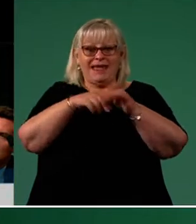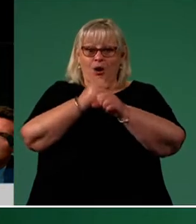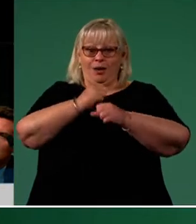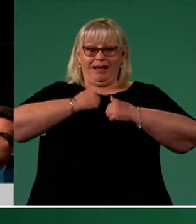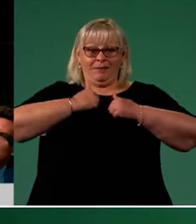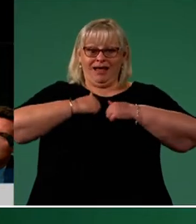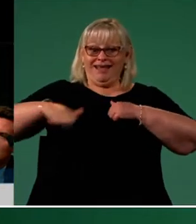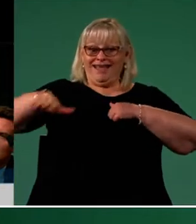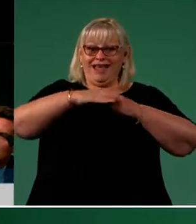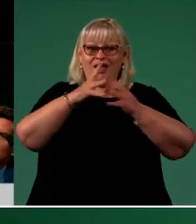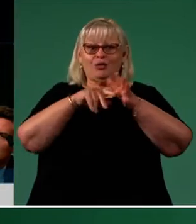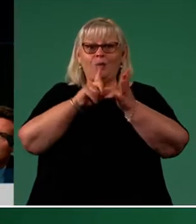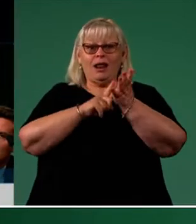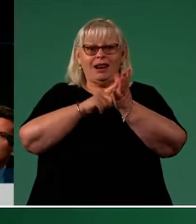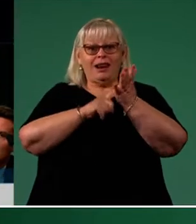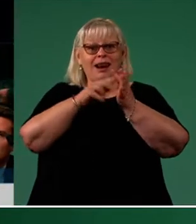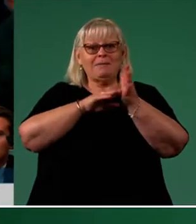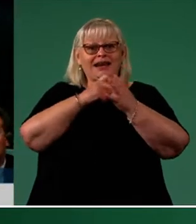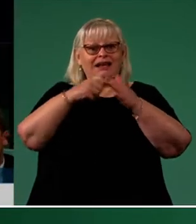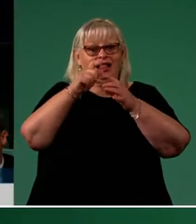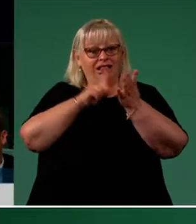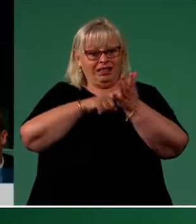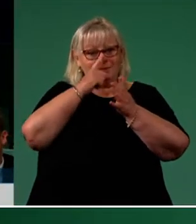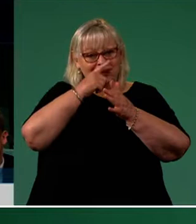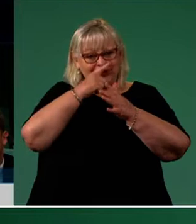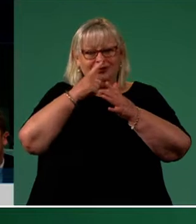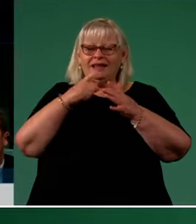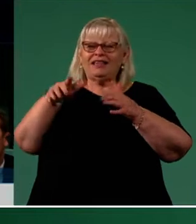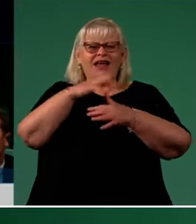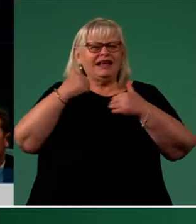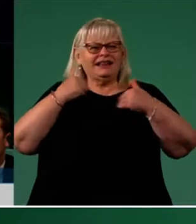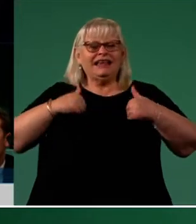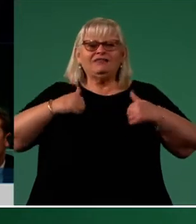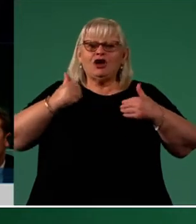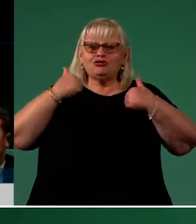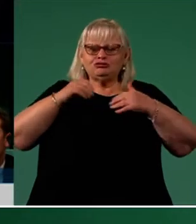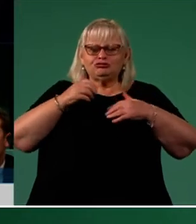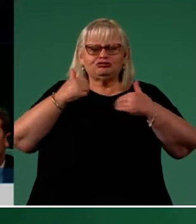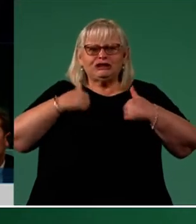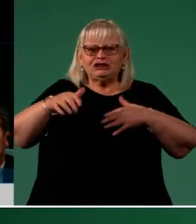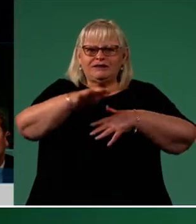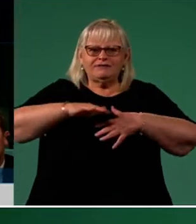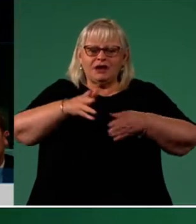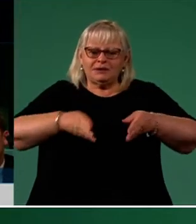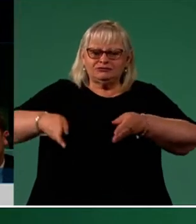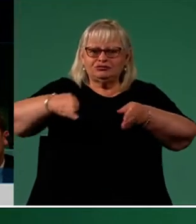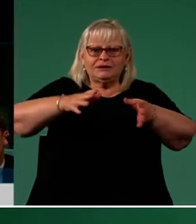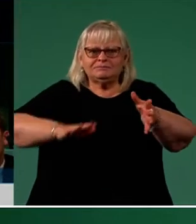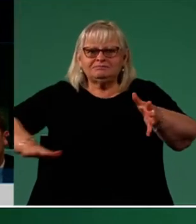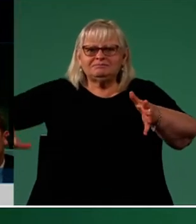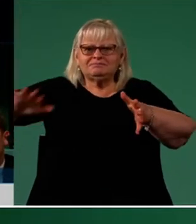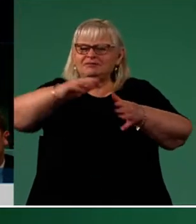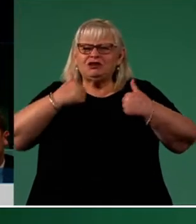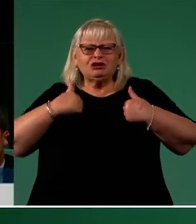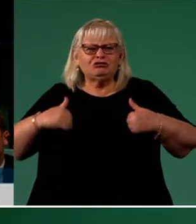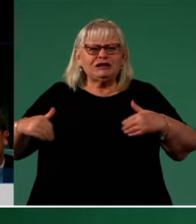custodians, the Wallamuddigal, who lived for generations in a rich environment of river flats, mangrove swamps and creeks.